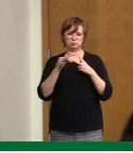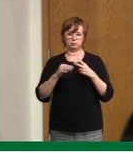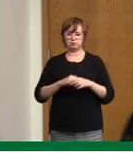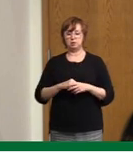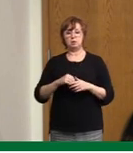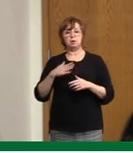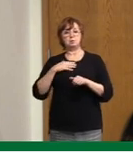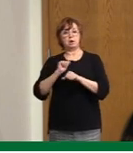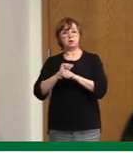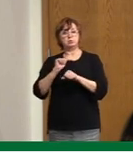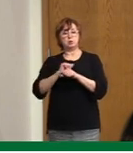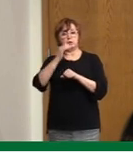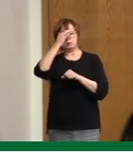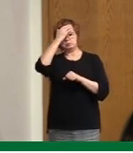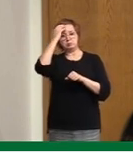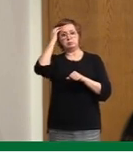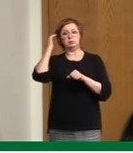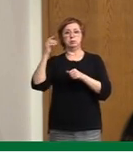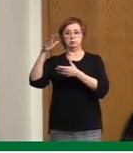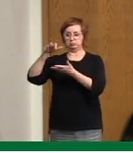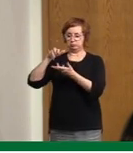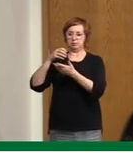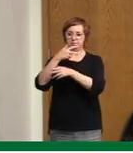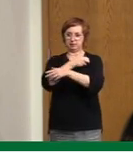that I get it into people's arms as fast as possible.